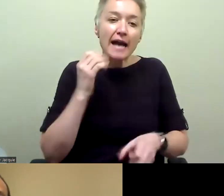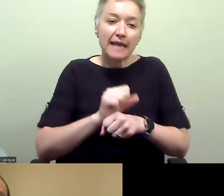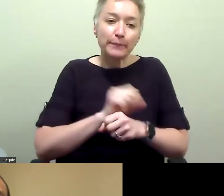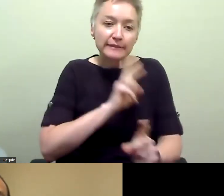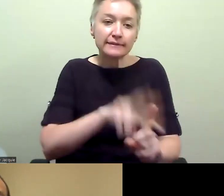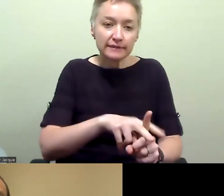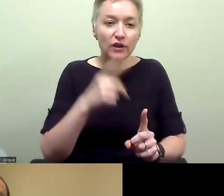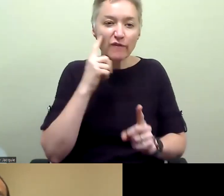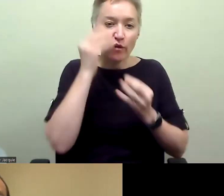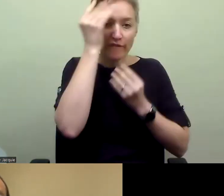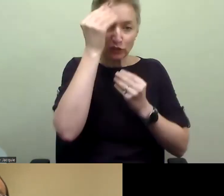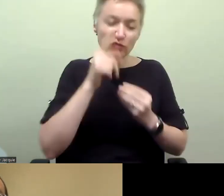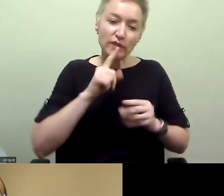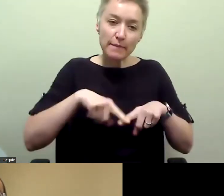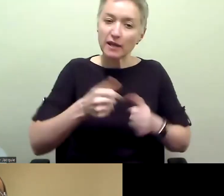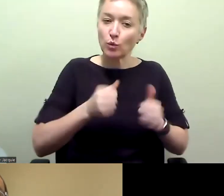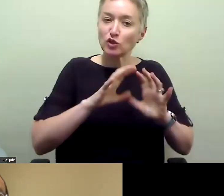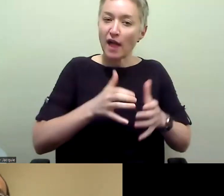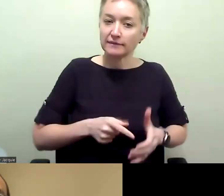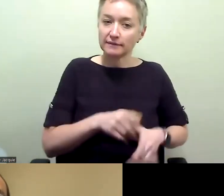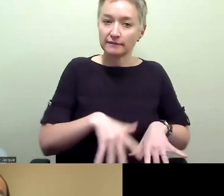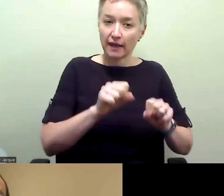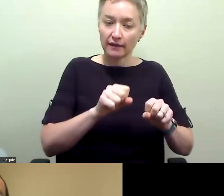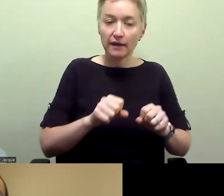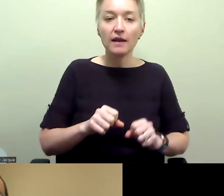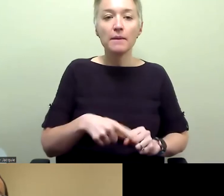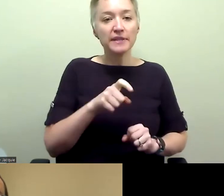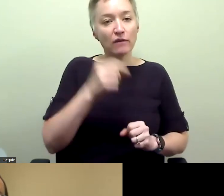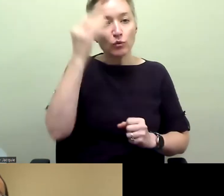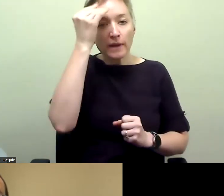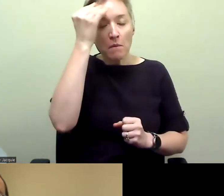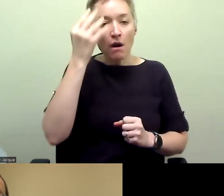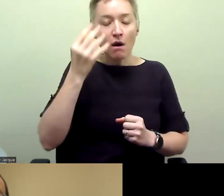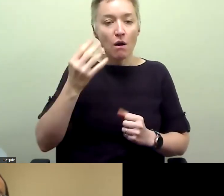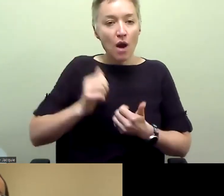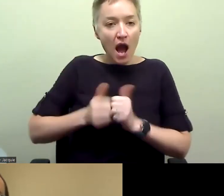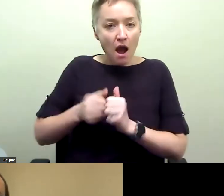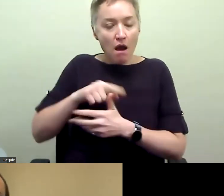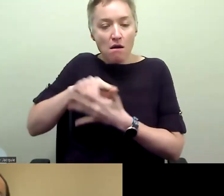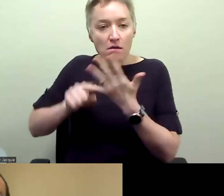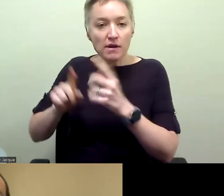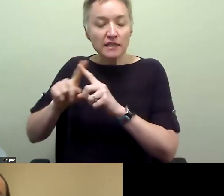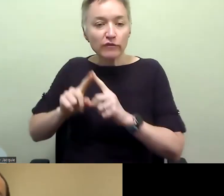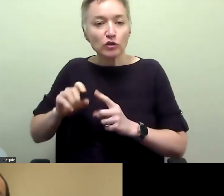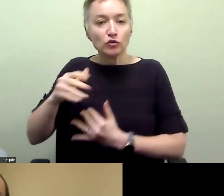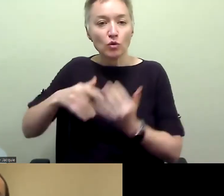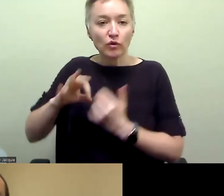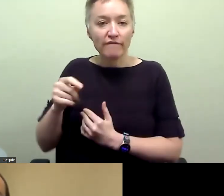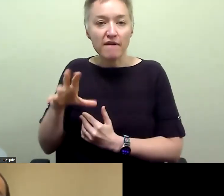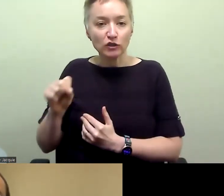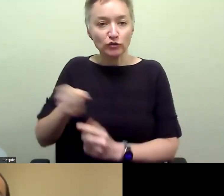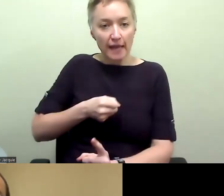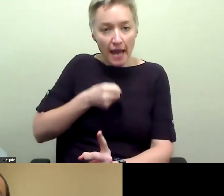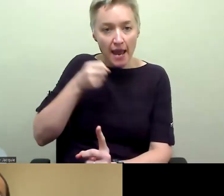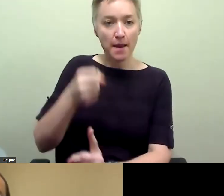that they're taking, where they have to really reflect on the impact that some of these social factors, uh,